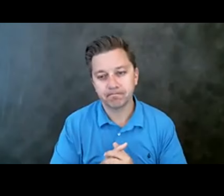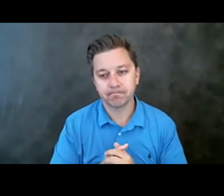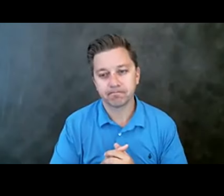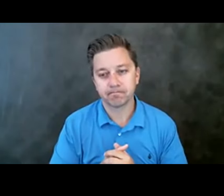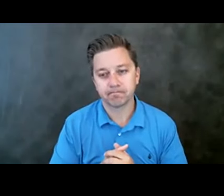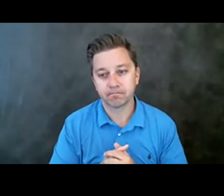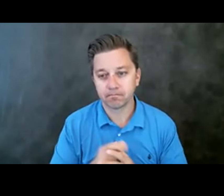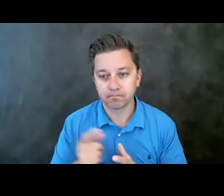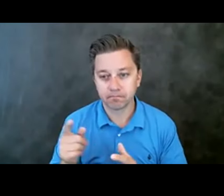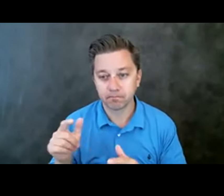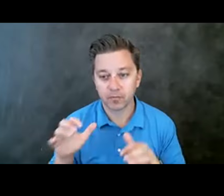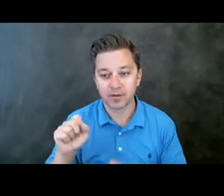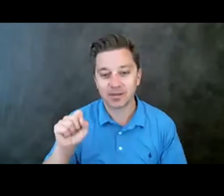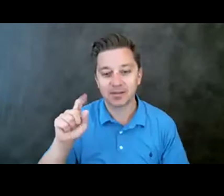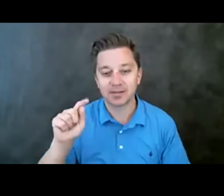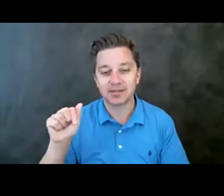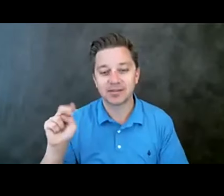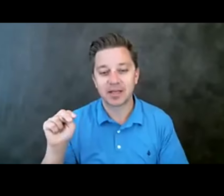Uh-oh, I think Stan's frozen.